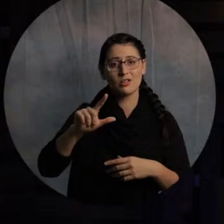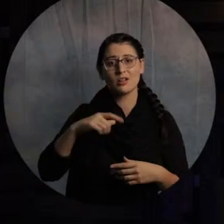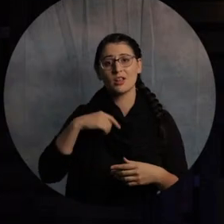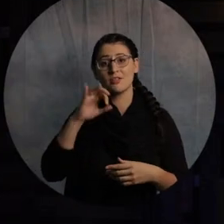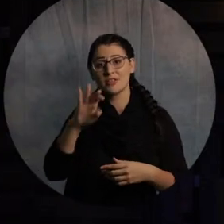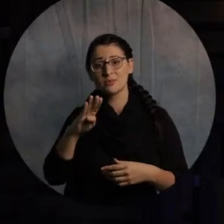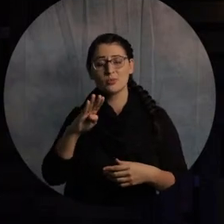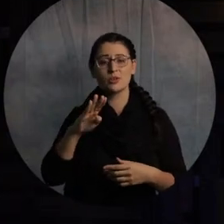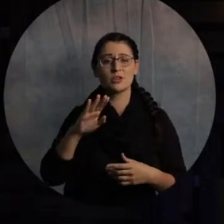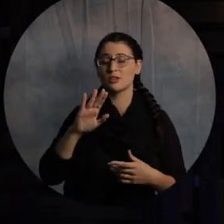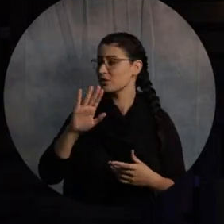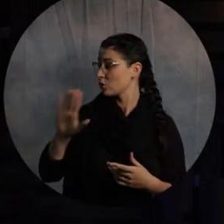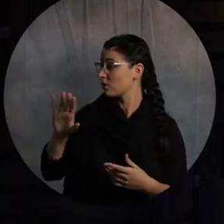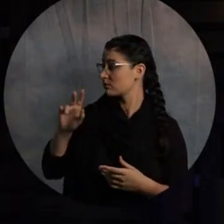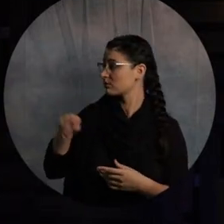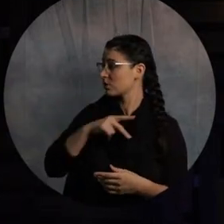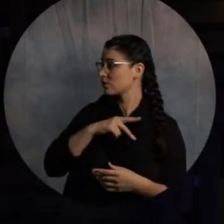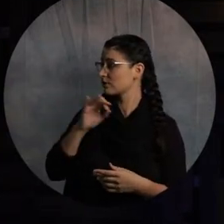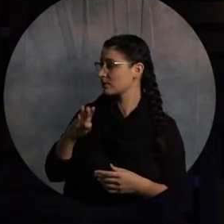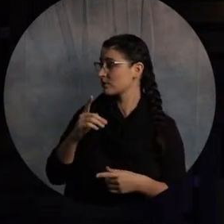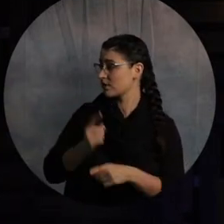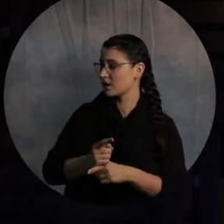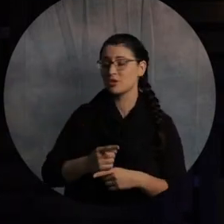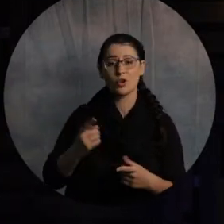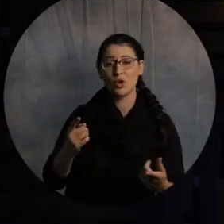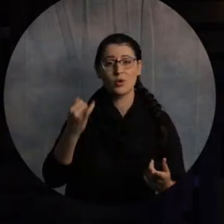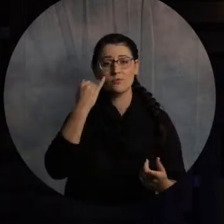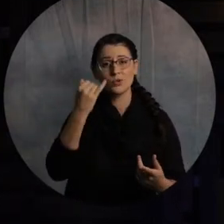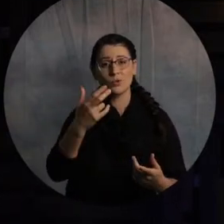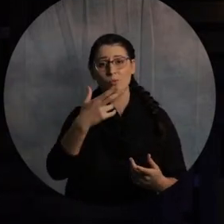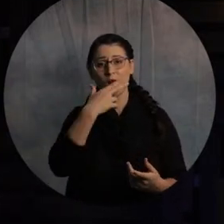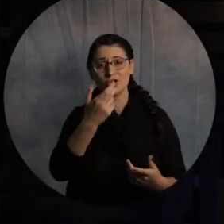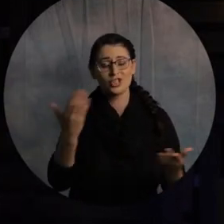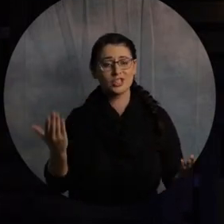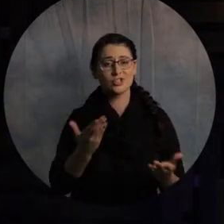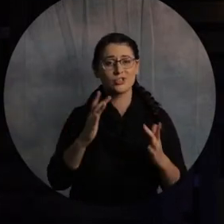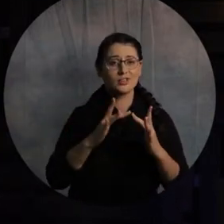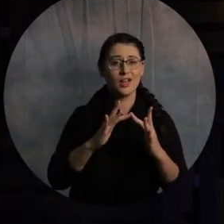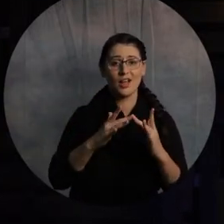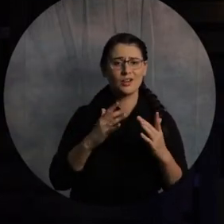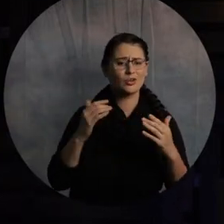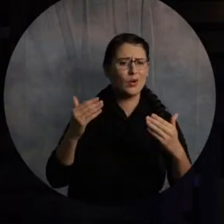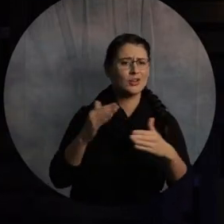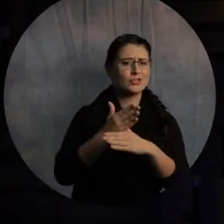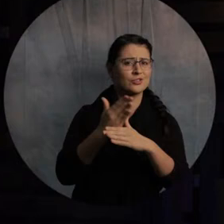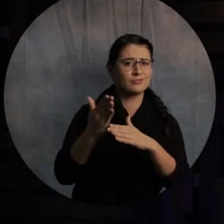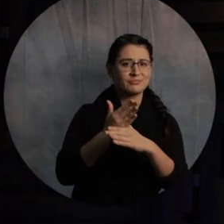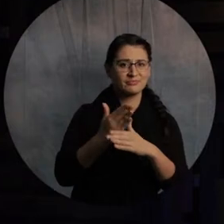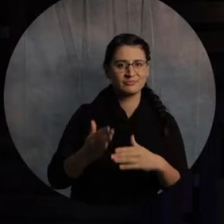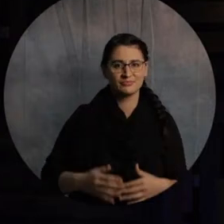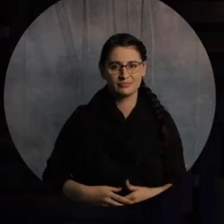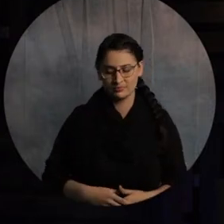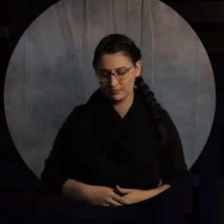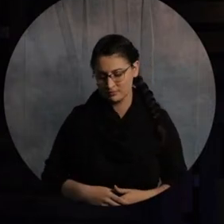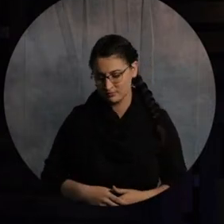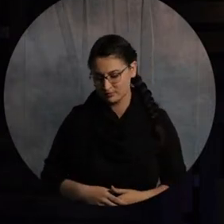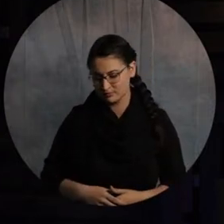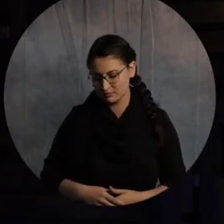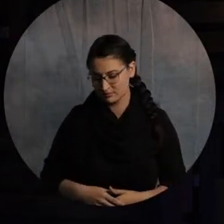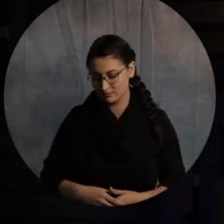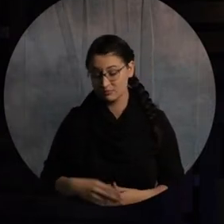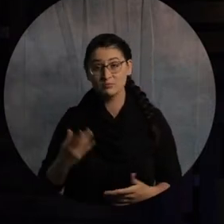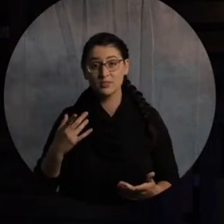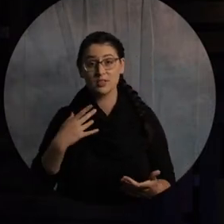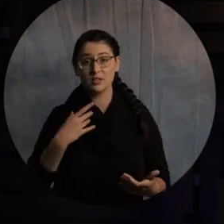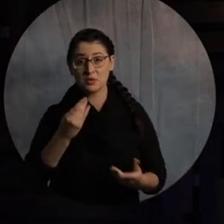and on your personal Facebook. Yeah. So, you know, wherever you're watching, share it with your friends out there. Yeah. Yeah. So we might not know, we actually have a